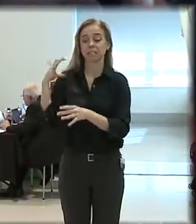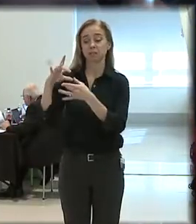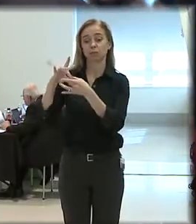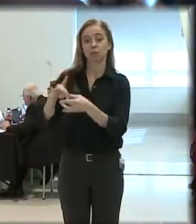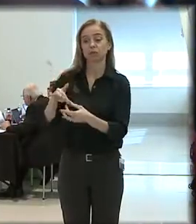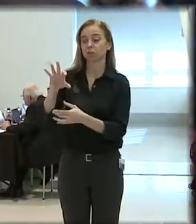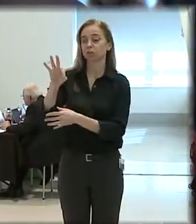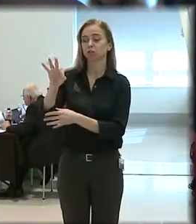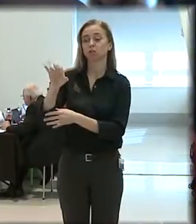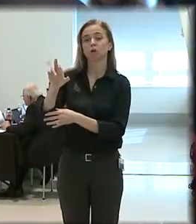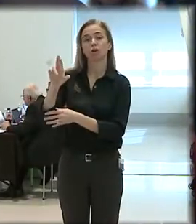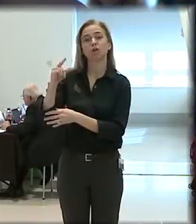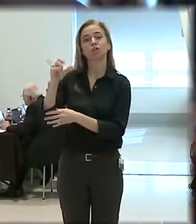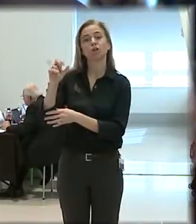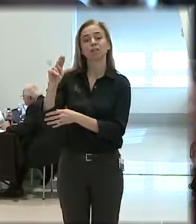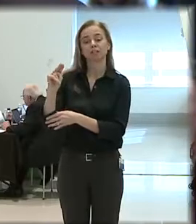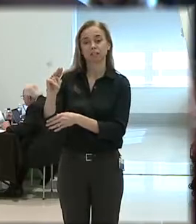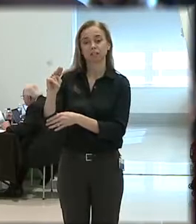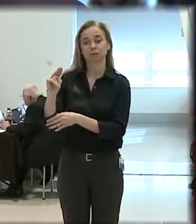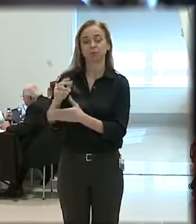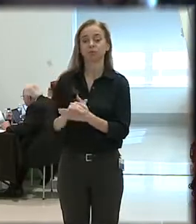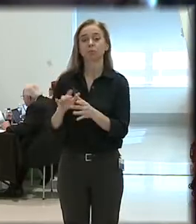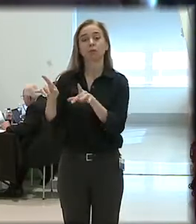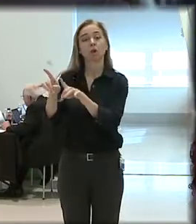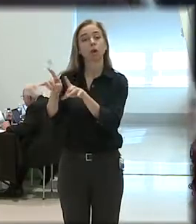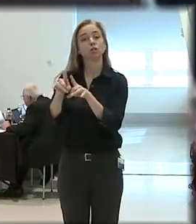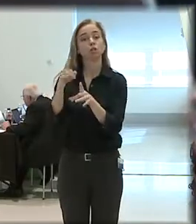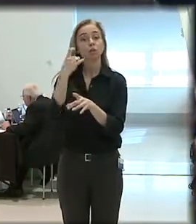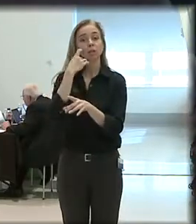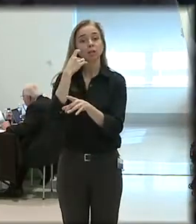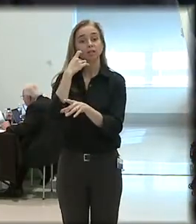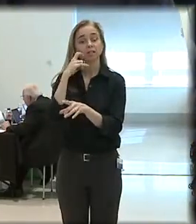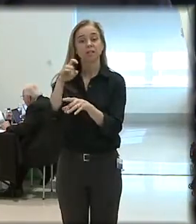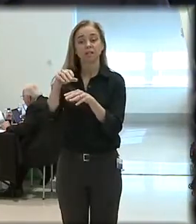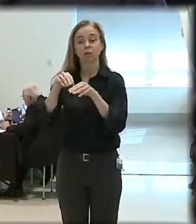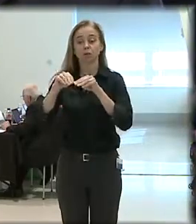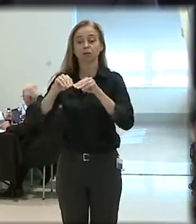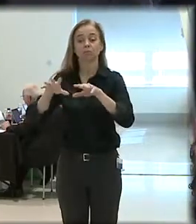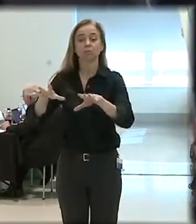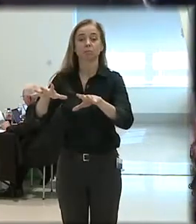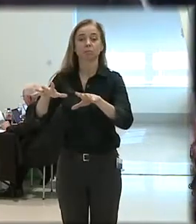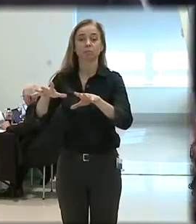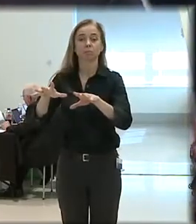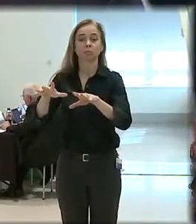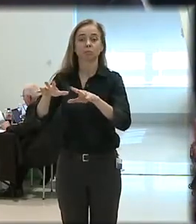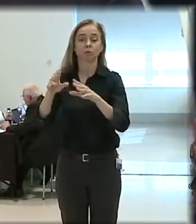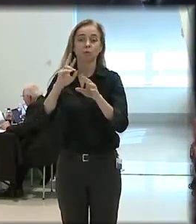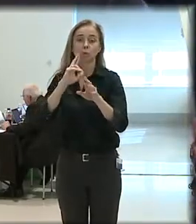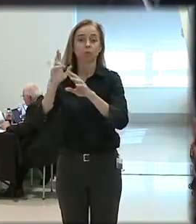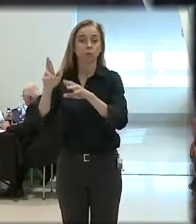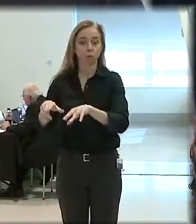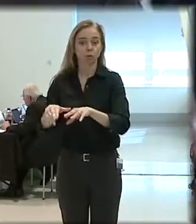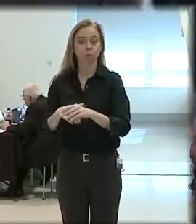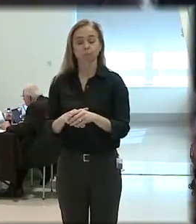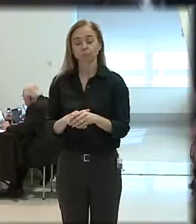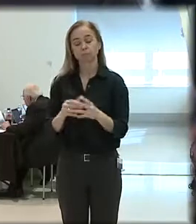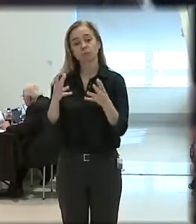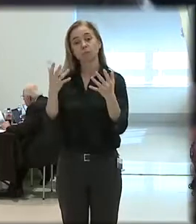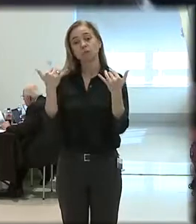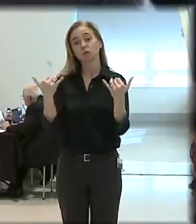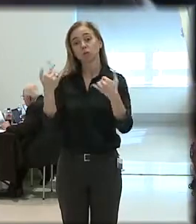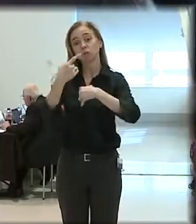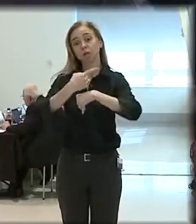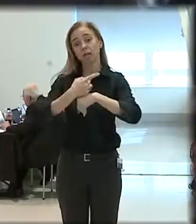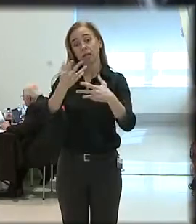incident. Also recently, we released a report on body-worn cameras. But today, I want to focus